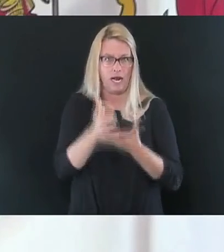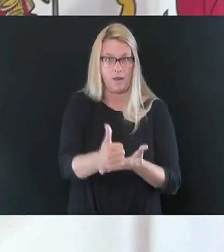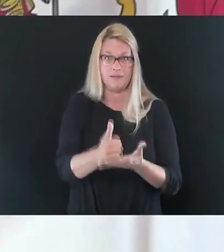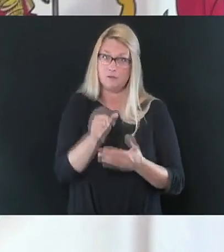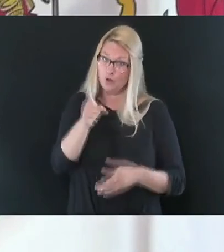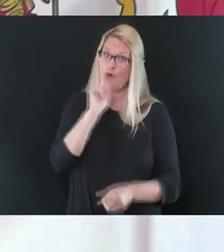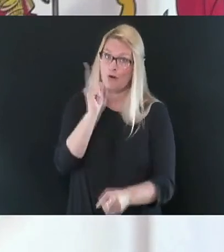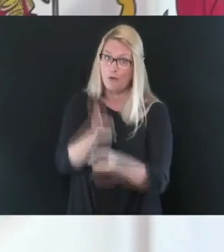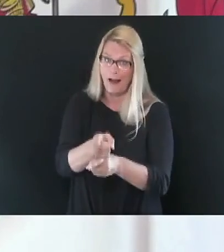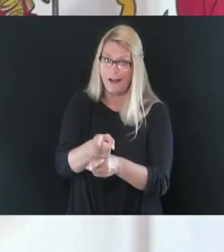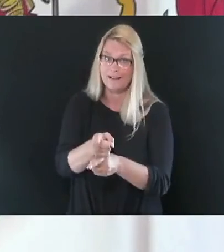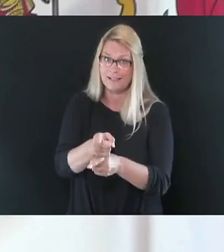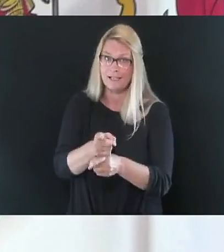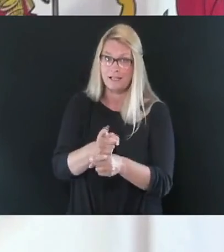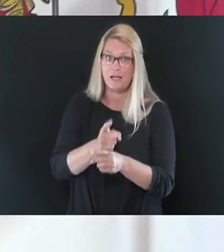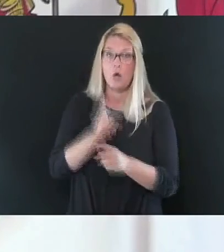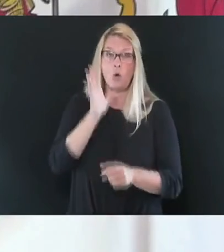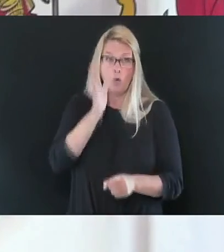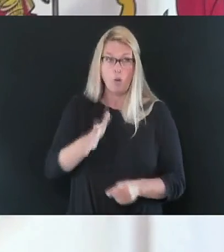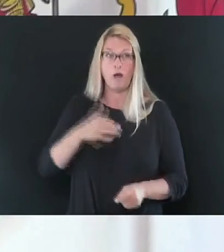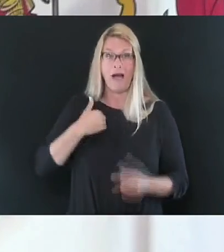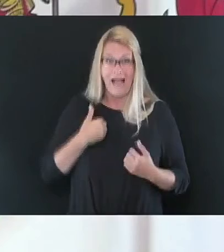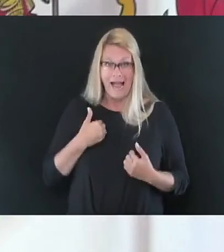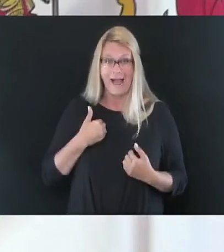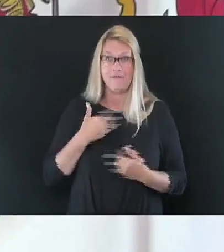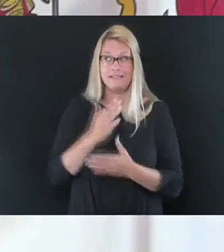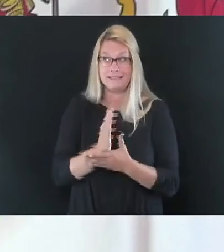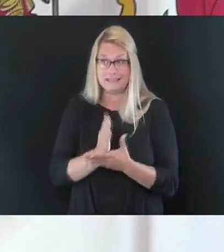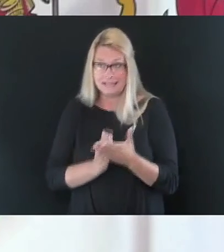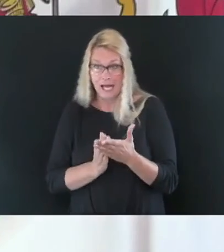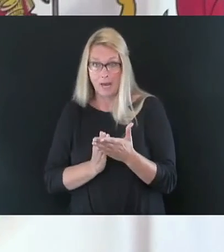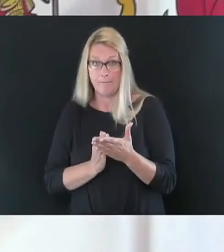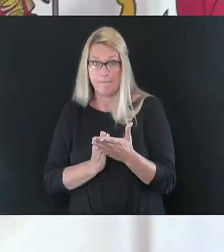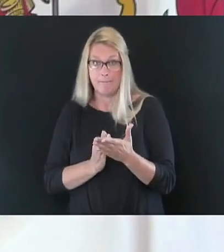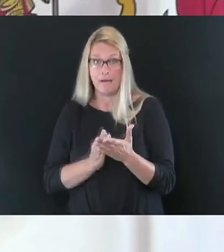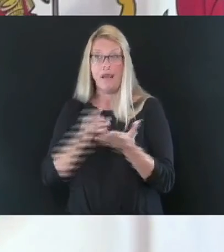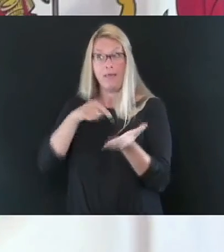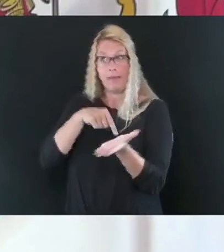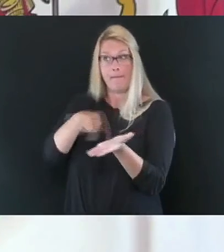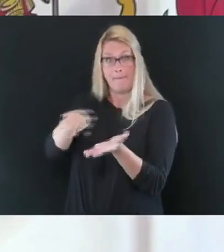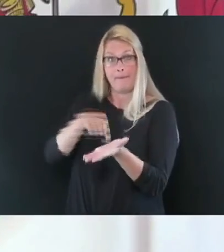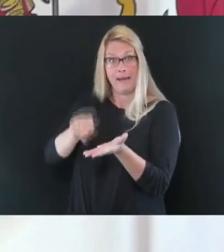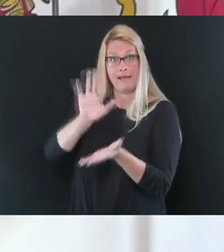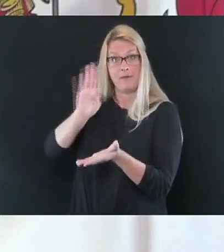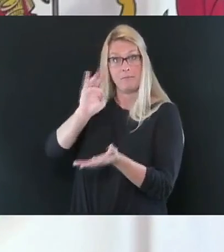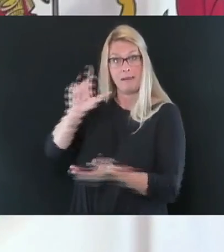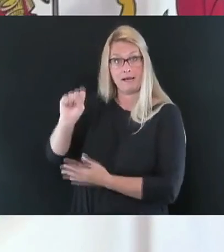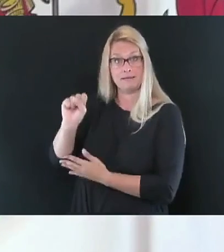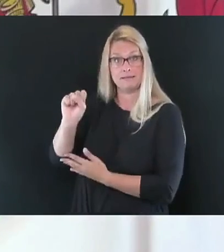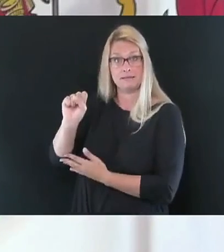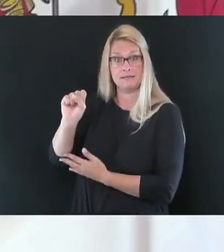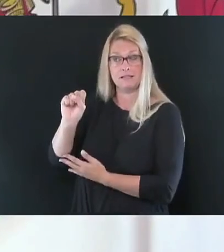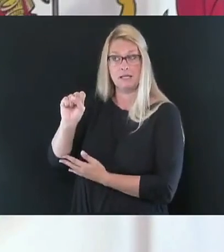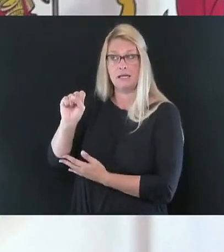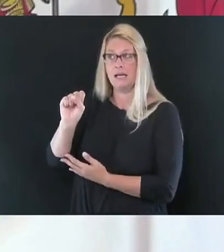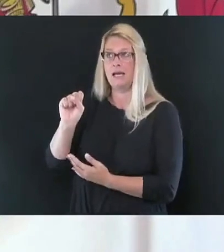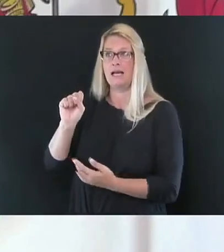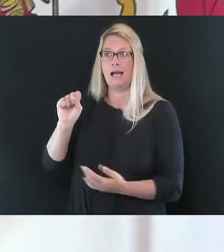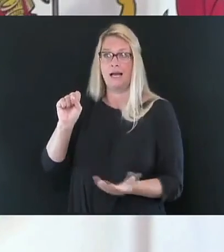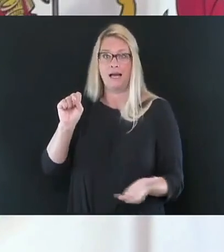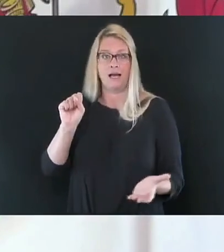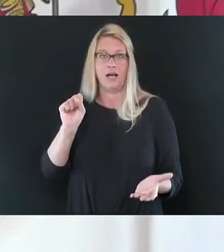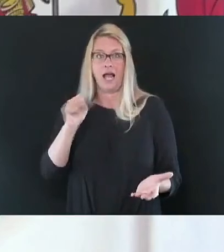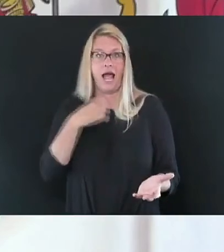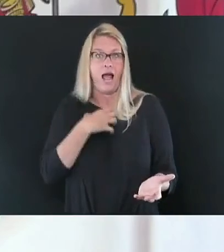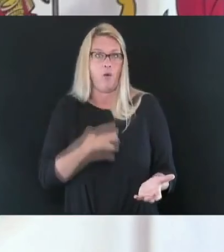right in the fact that we will have some that have paid their bills in some way, somehow, I, you know,